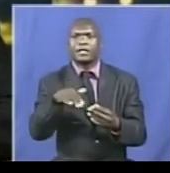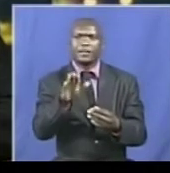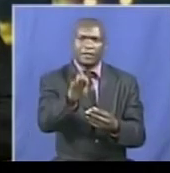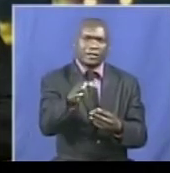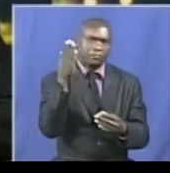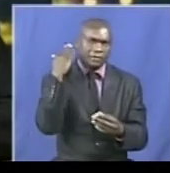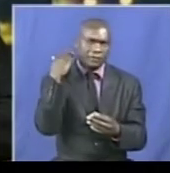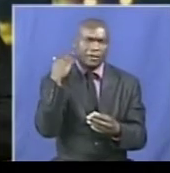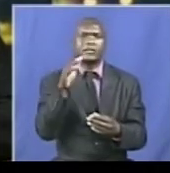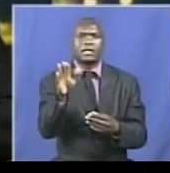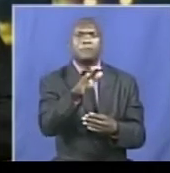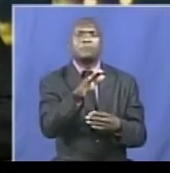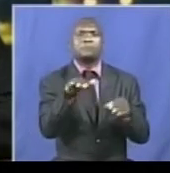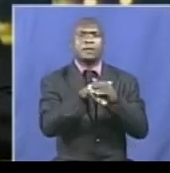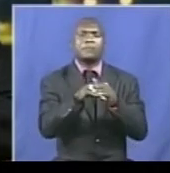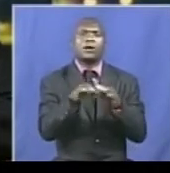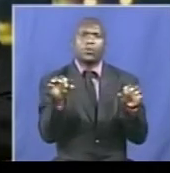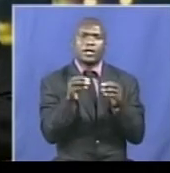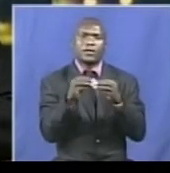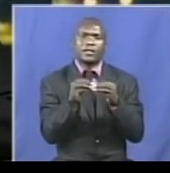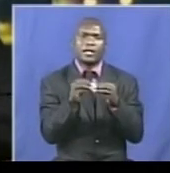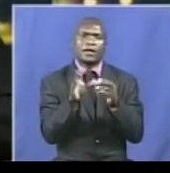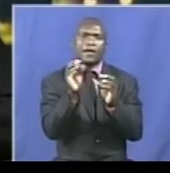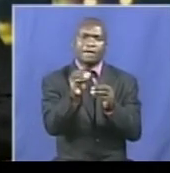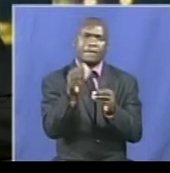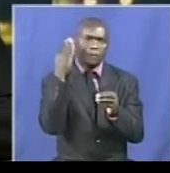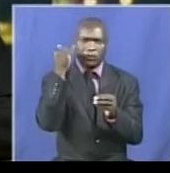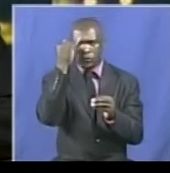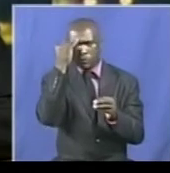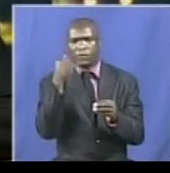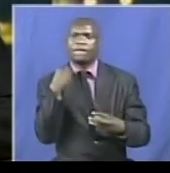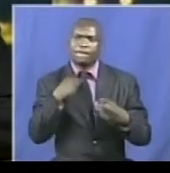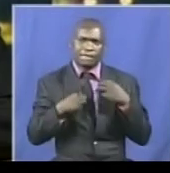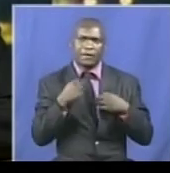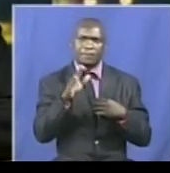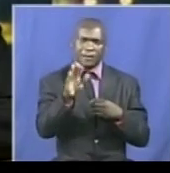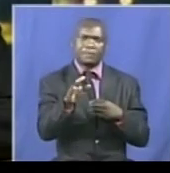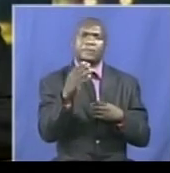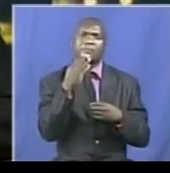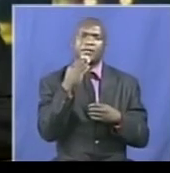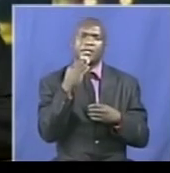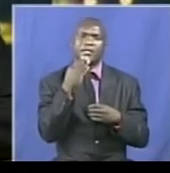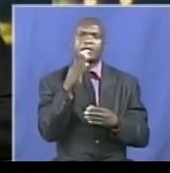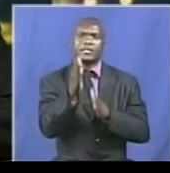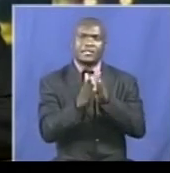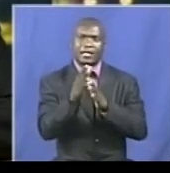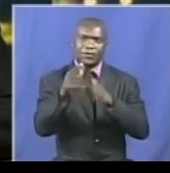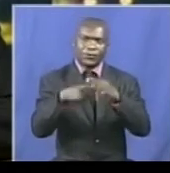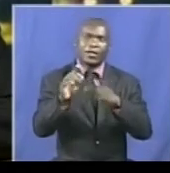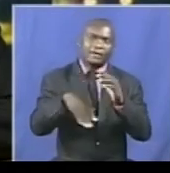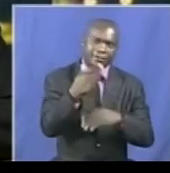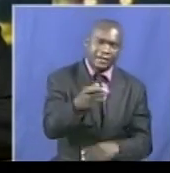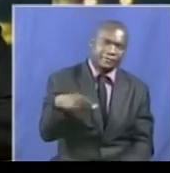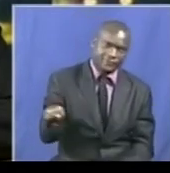today at their meeting when a new Politburo and Presidium were announced. We'll take a break. Join us after these